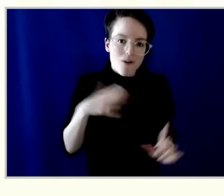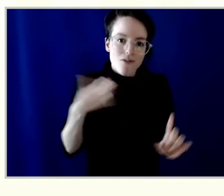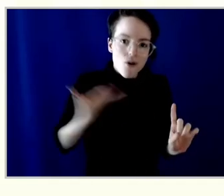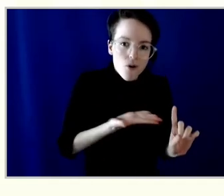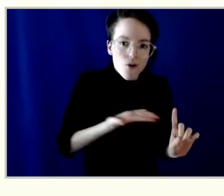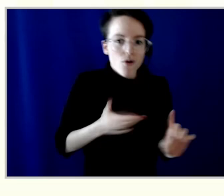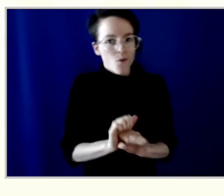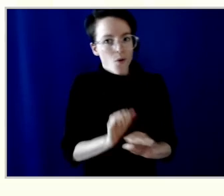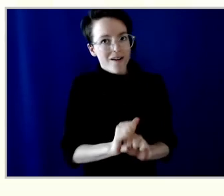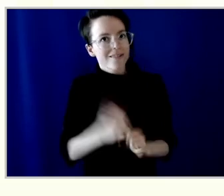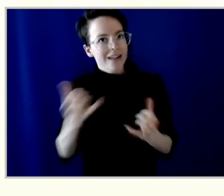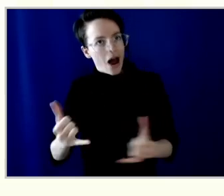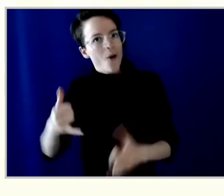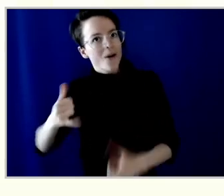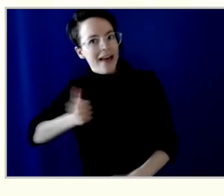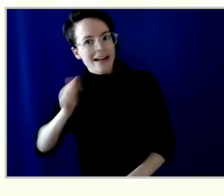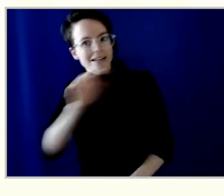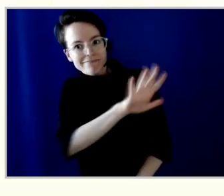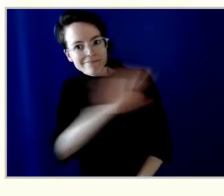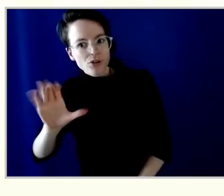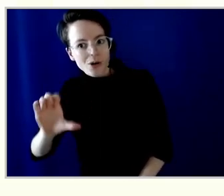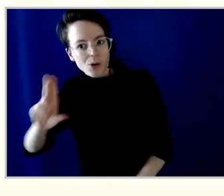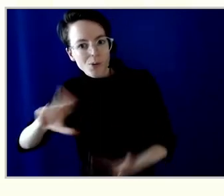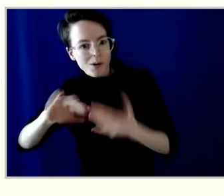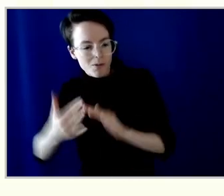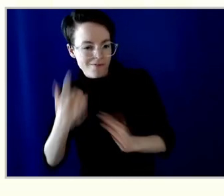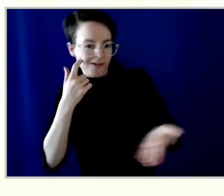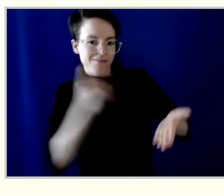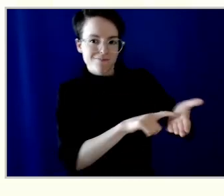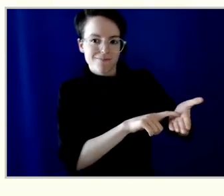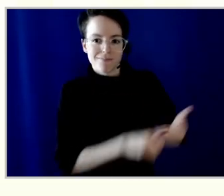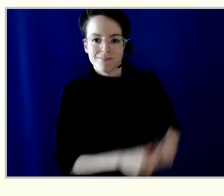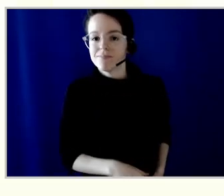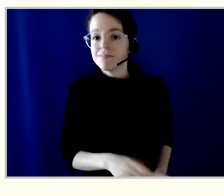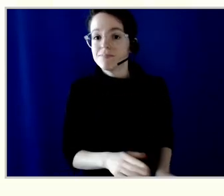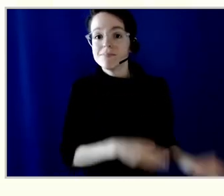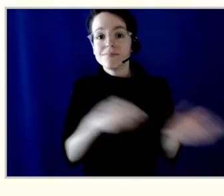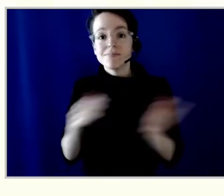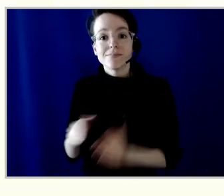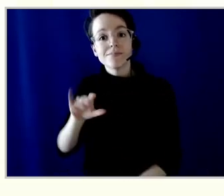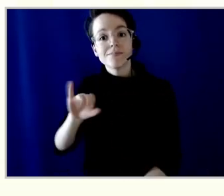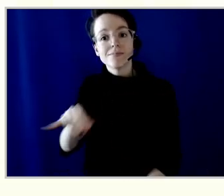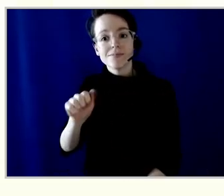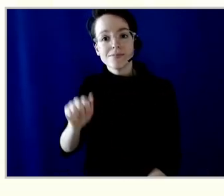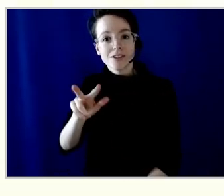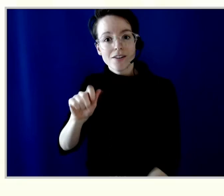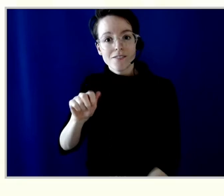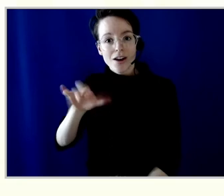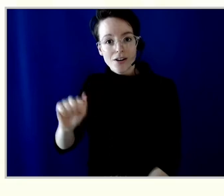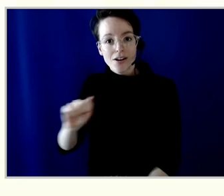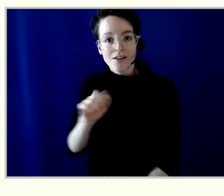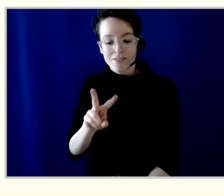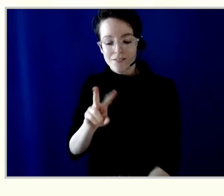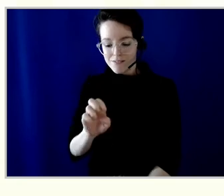I also want to acknowledge and thank Javeria Veltkamp for her important work at the board this past year.